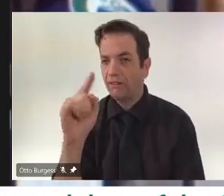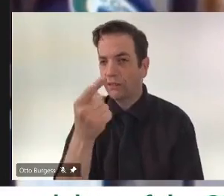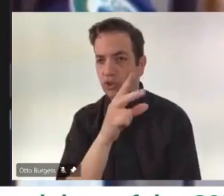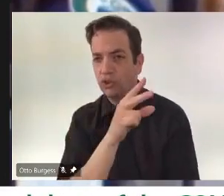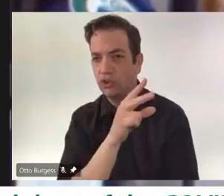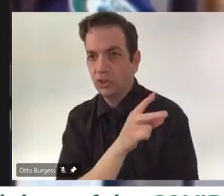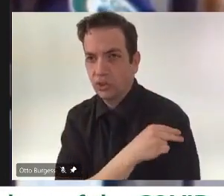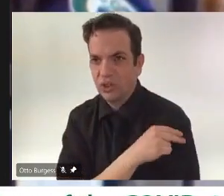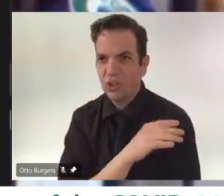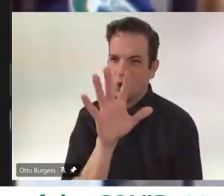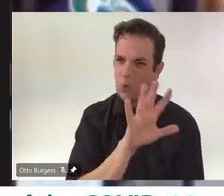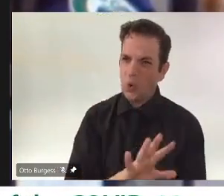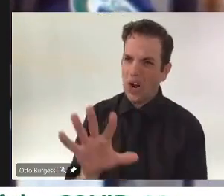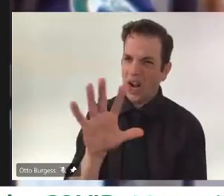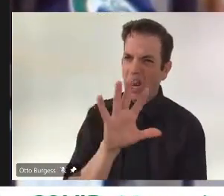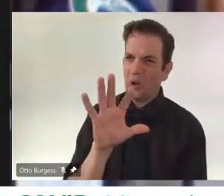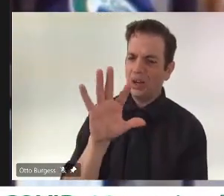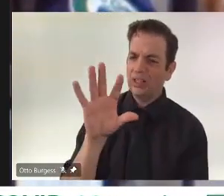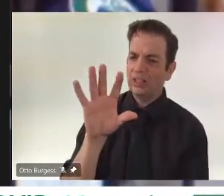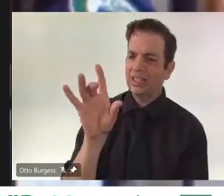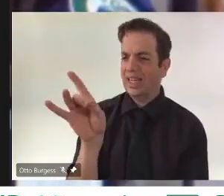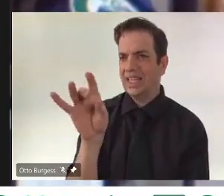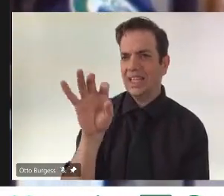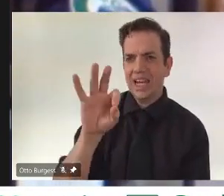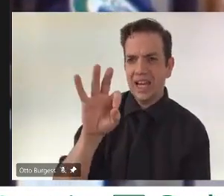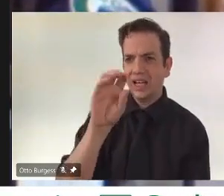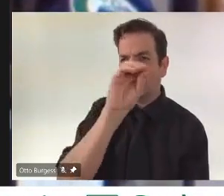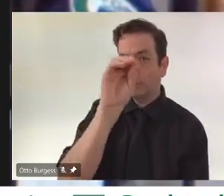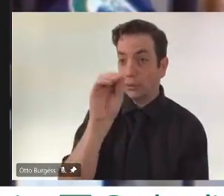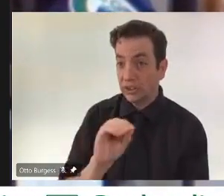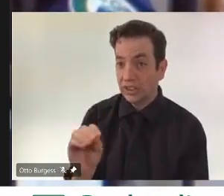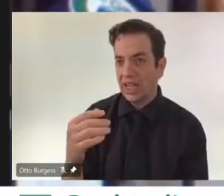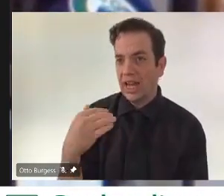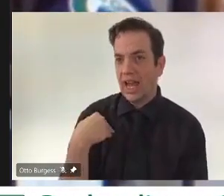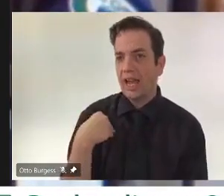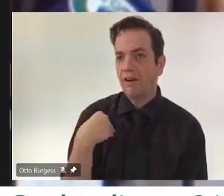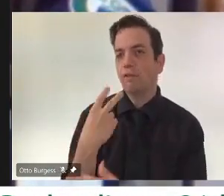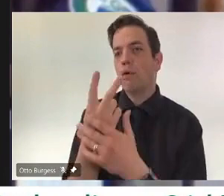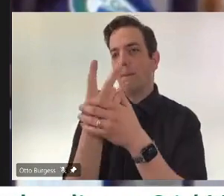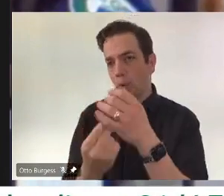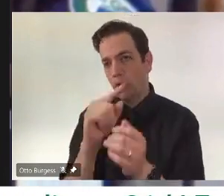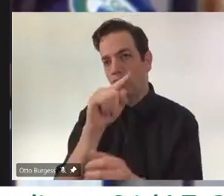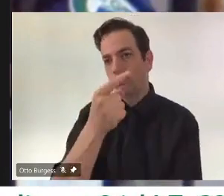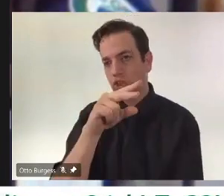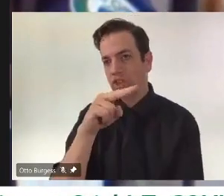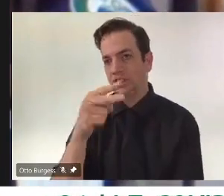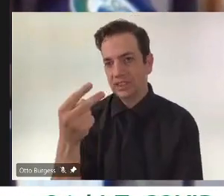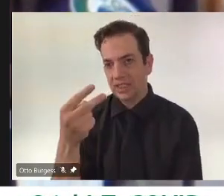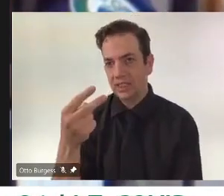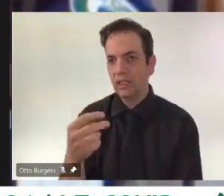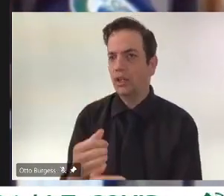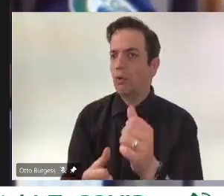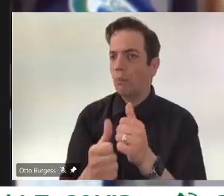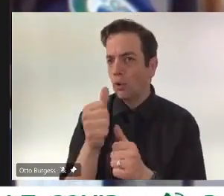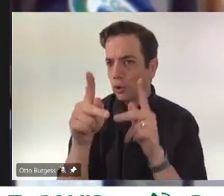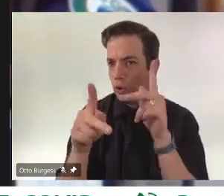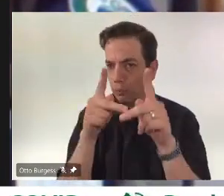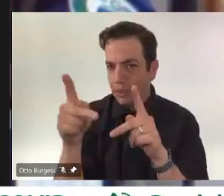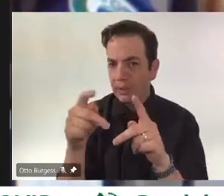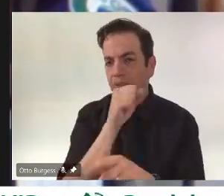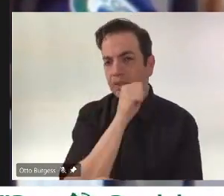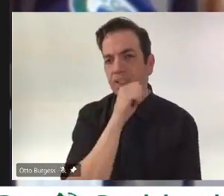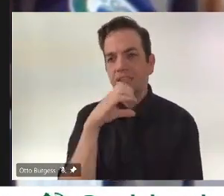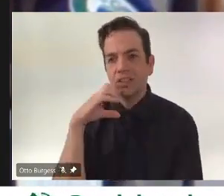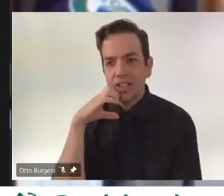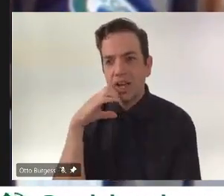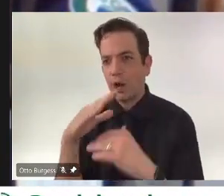seen a vast majority of residents in our long-term care and personal care homes have have been fully vaccinated. That being said, when we when